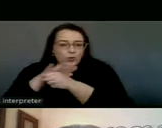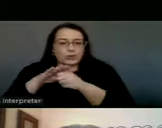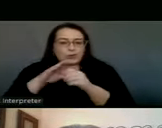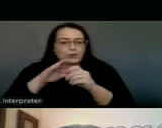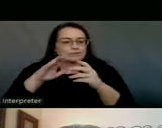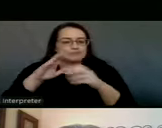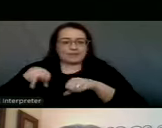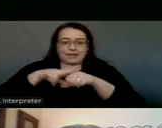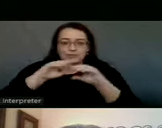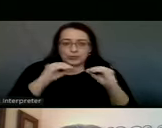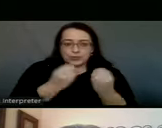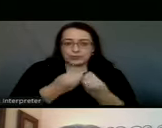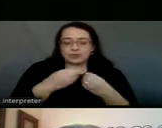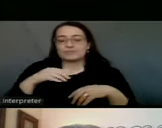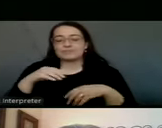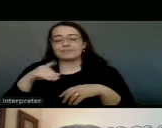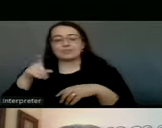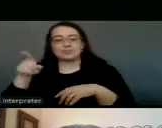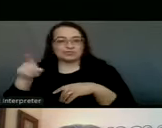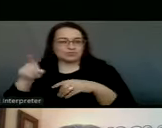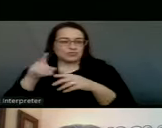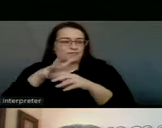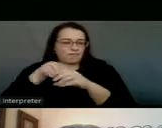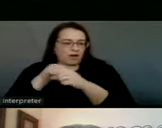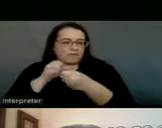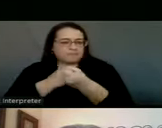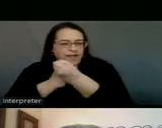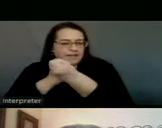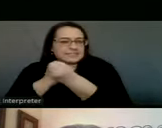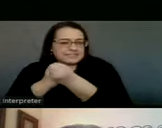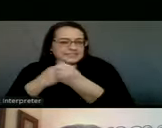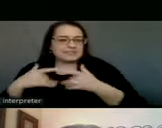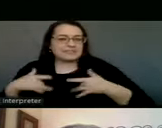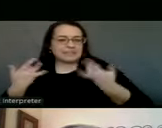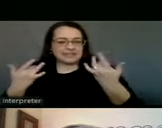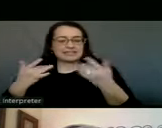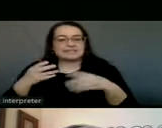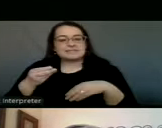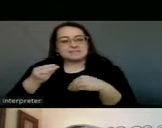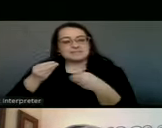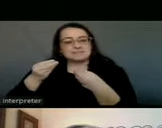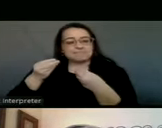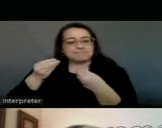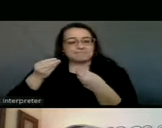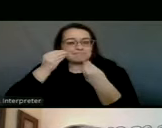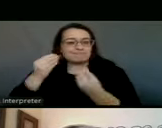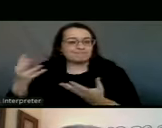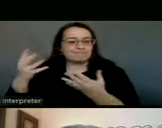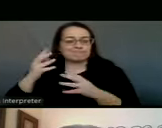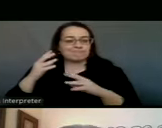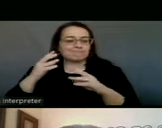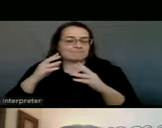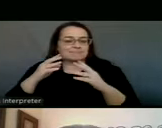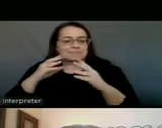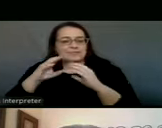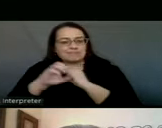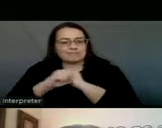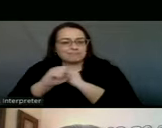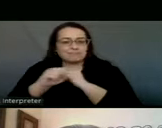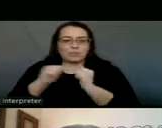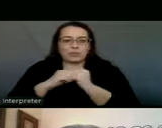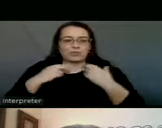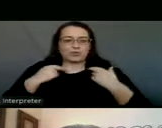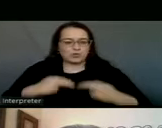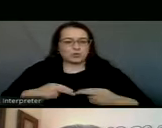and through coordination of advocacy events that engage, give voice to, and educate the public about human issues. She brings a passion for